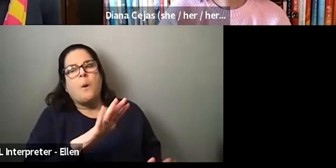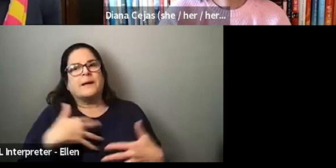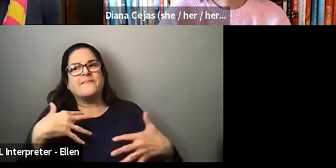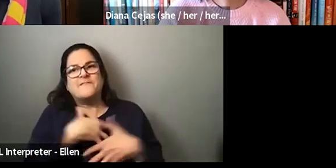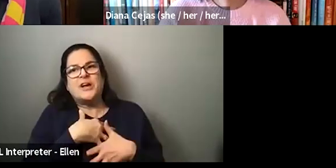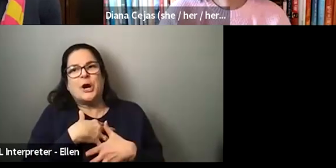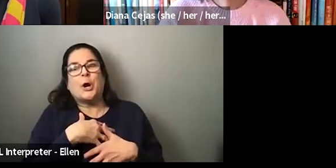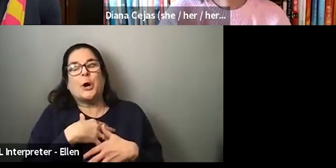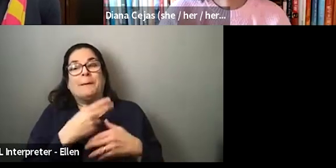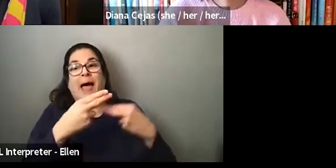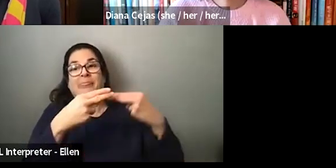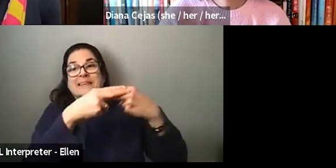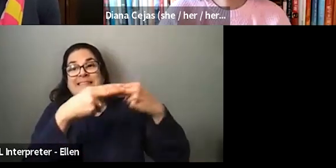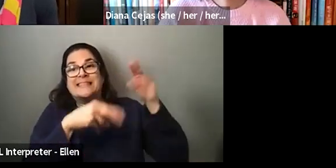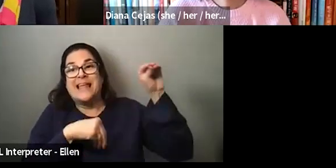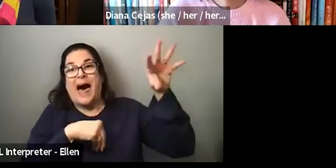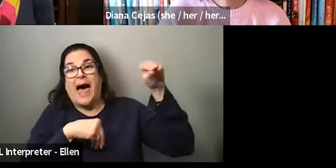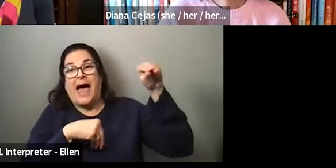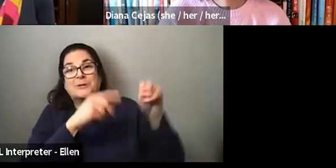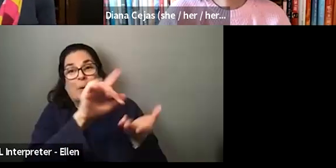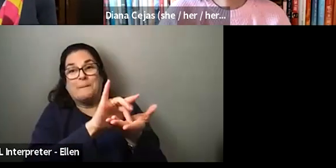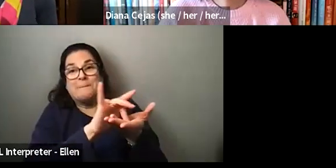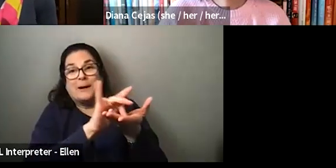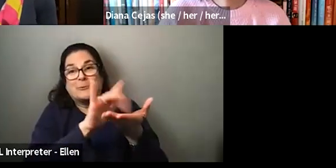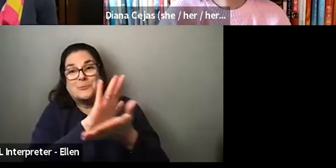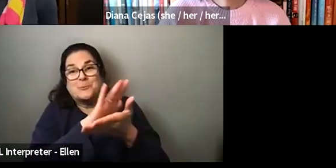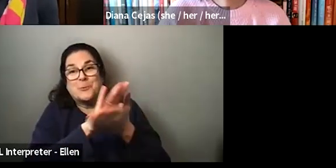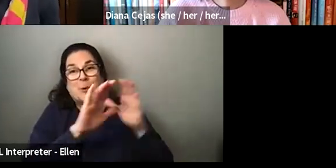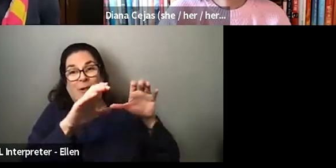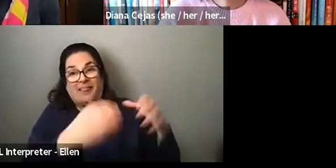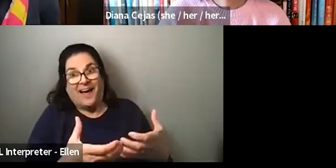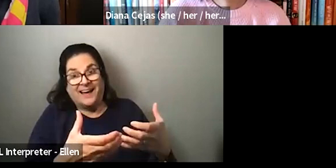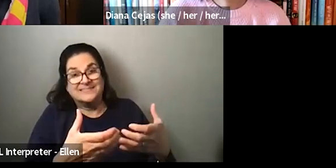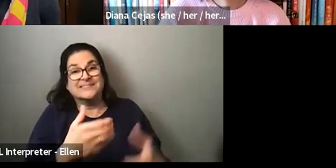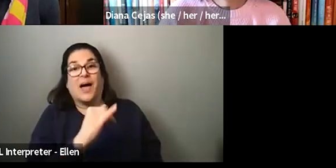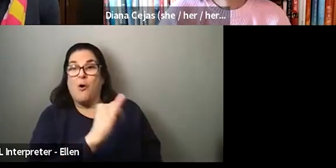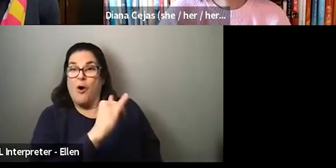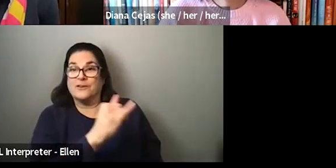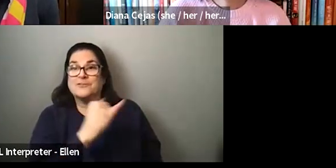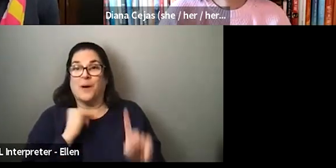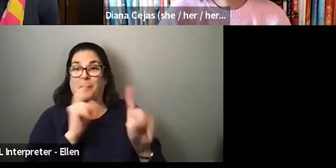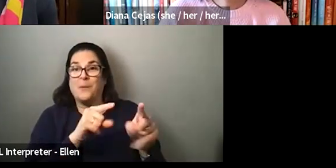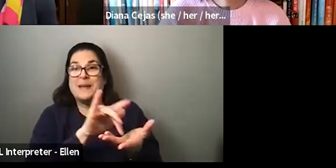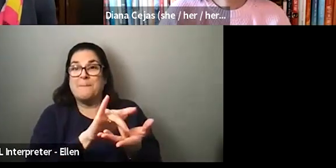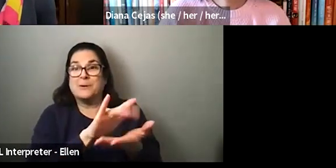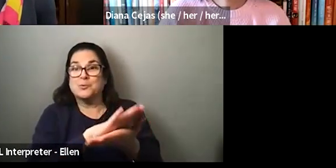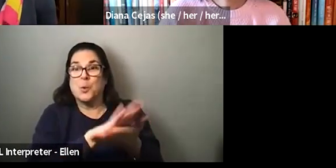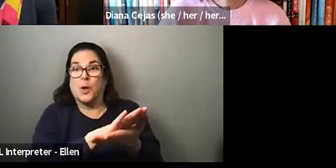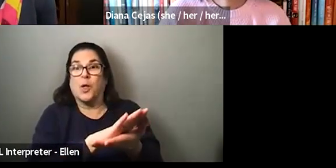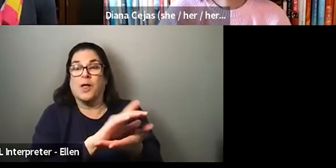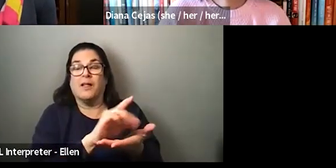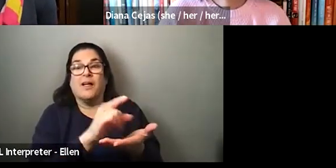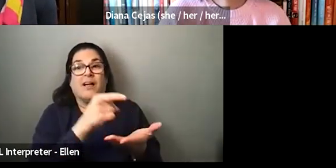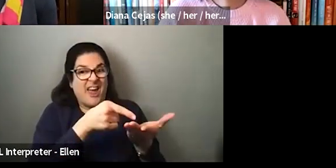slide deck of your medical school class, because I also went to medical school where I was once a patient and, um,